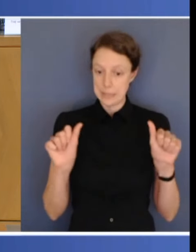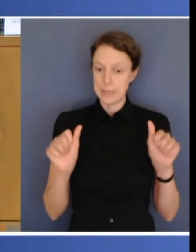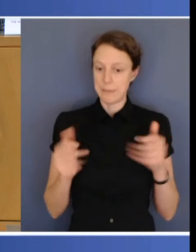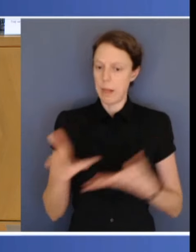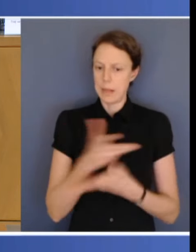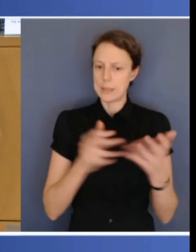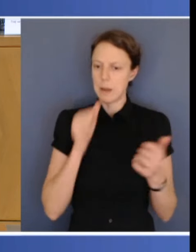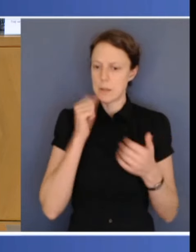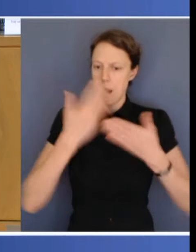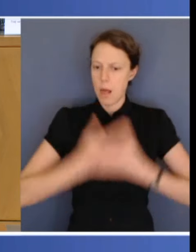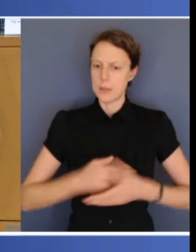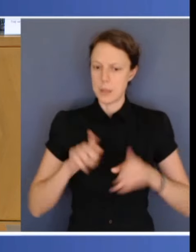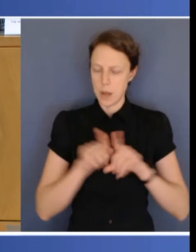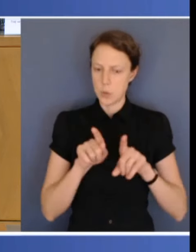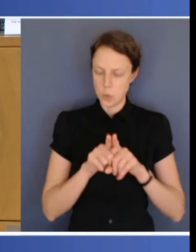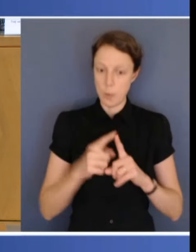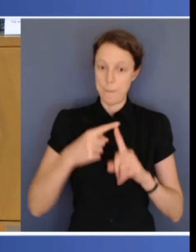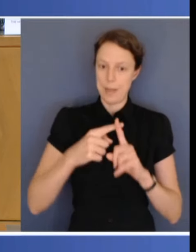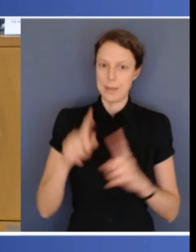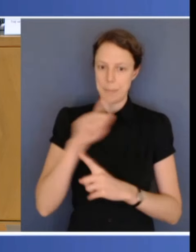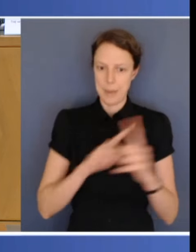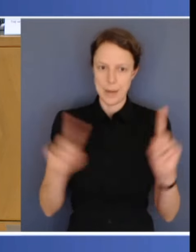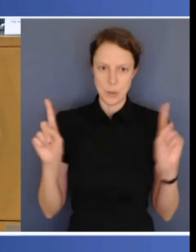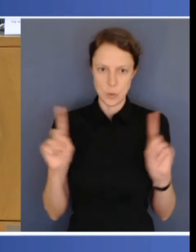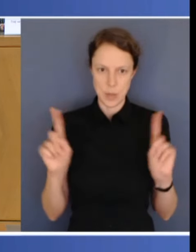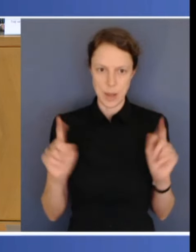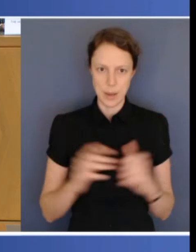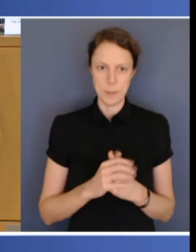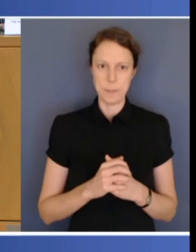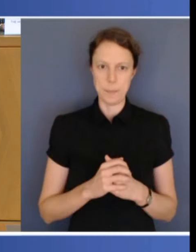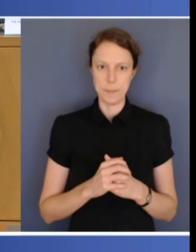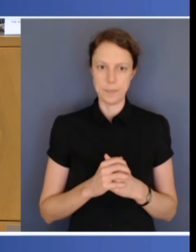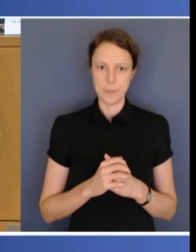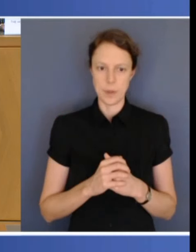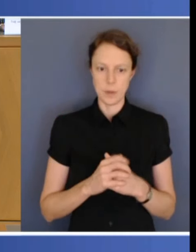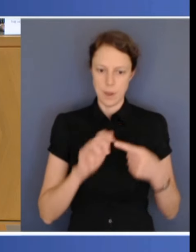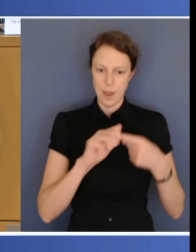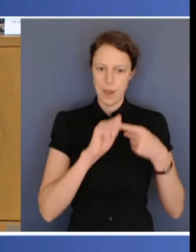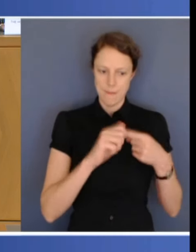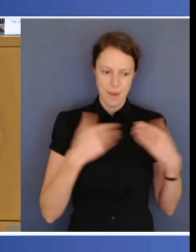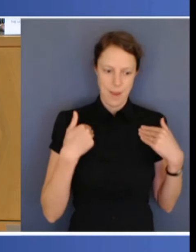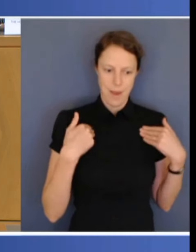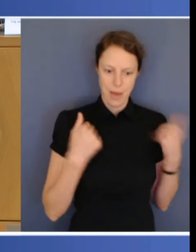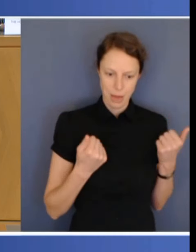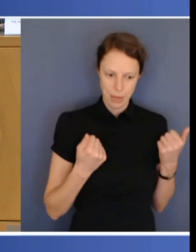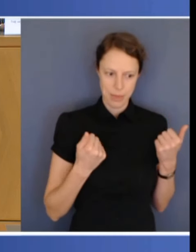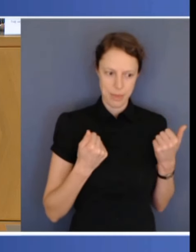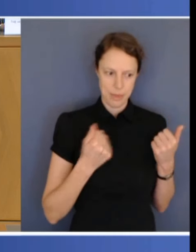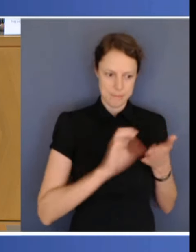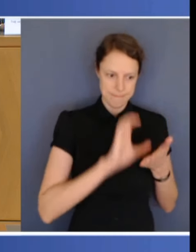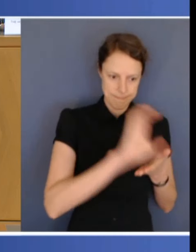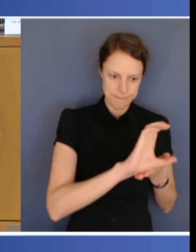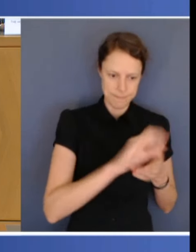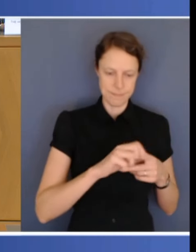combination of the immediate measures on health, the long-term 10-year agreement on health,